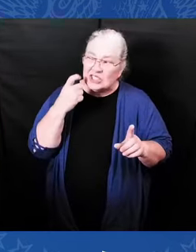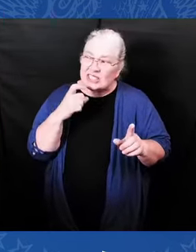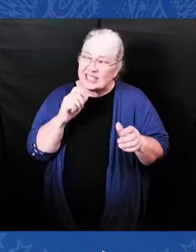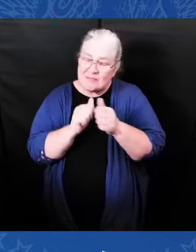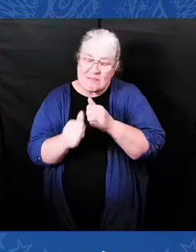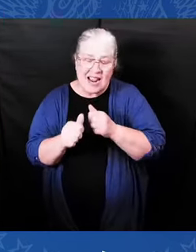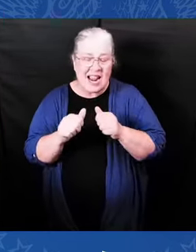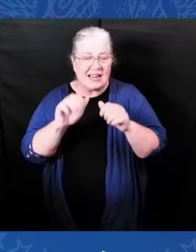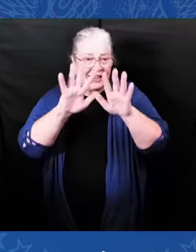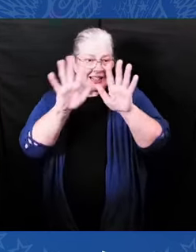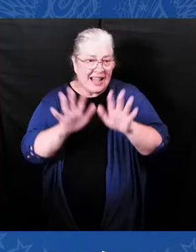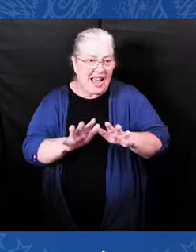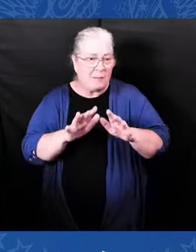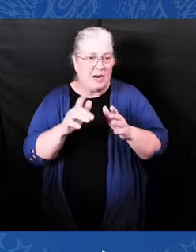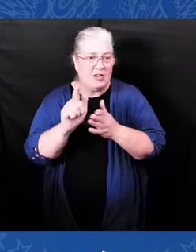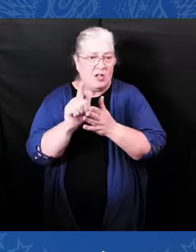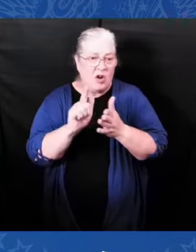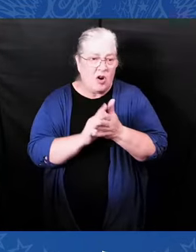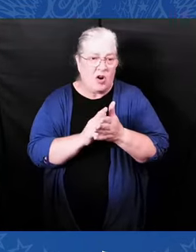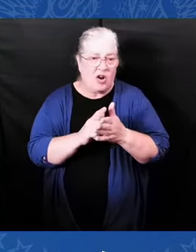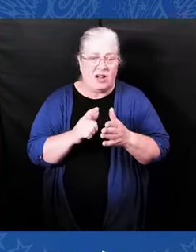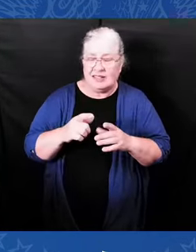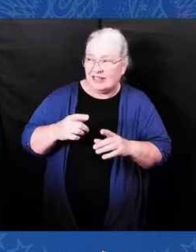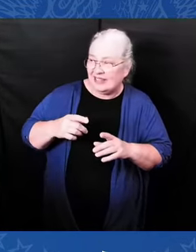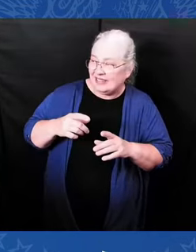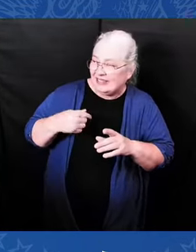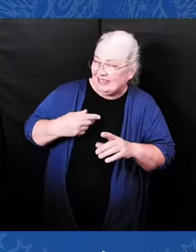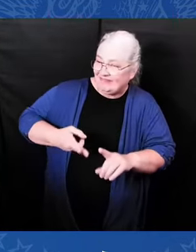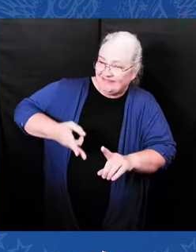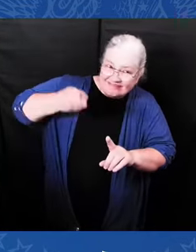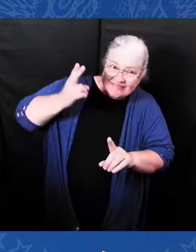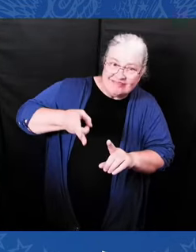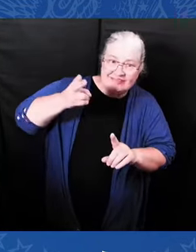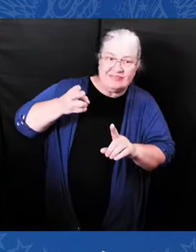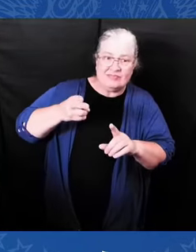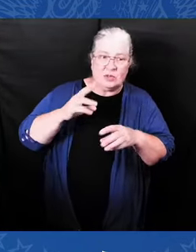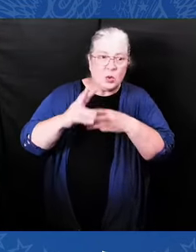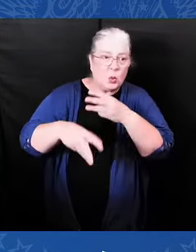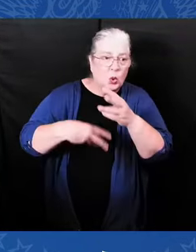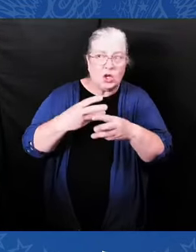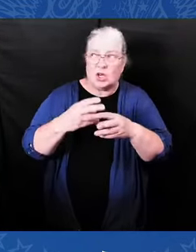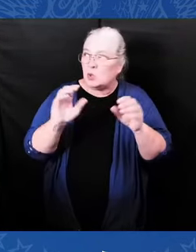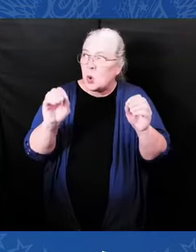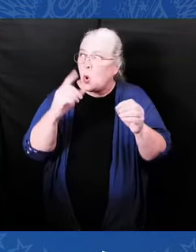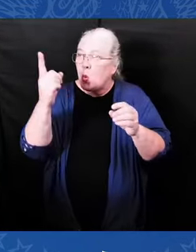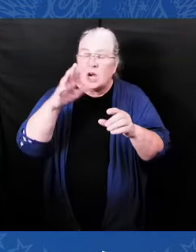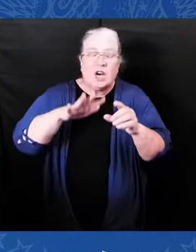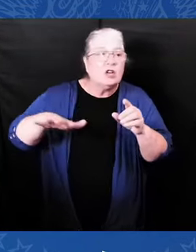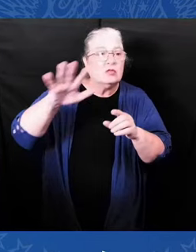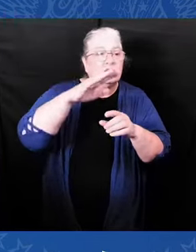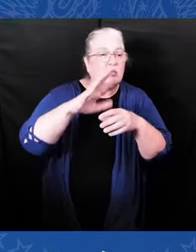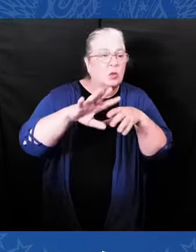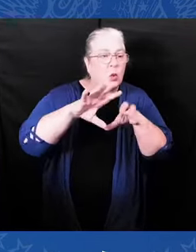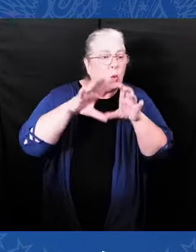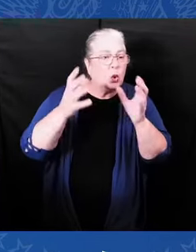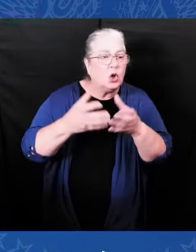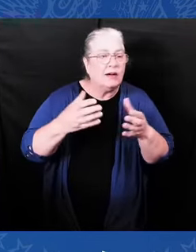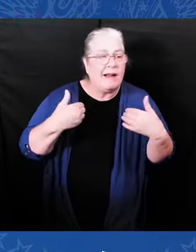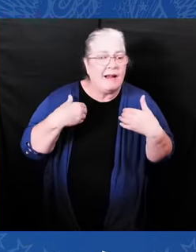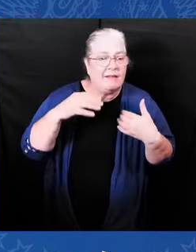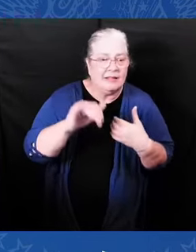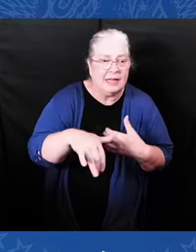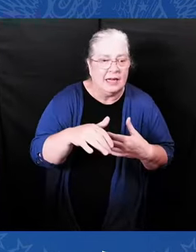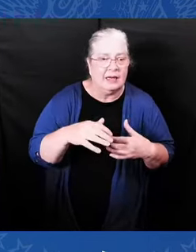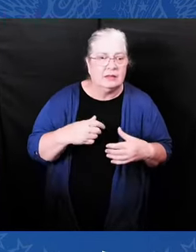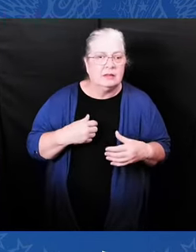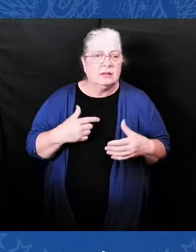of pollution, like Cancer Alley in Louisiana, Route 9 in Delaware. Thanks to my Justice40 initiative, 40 percent